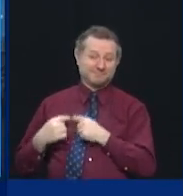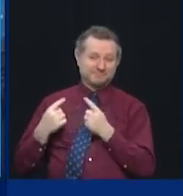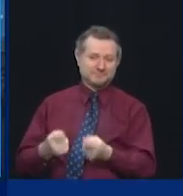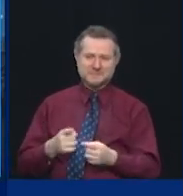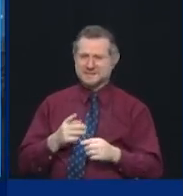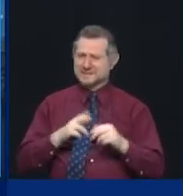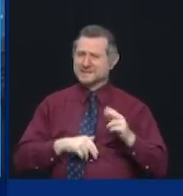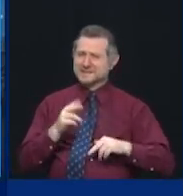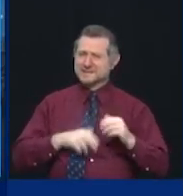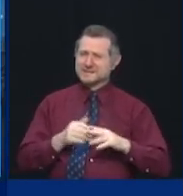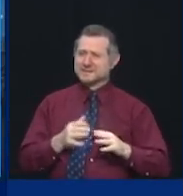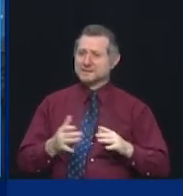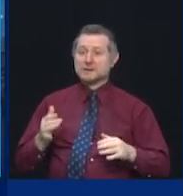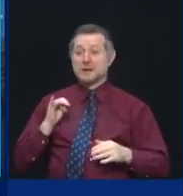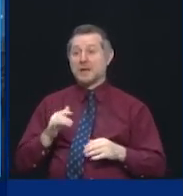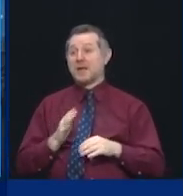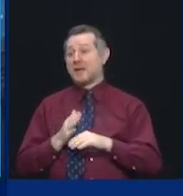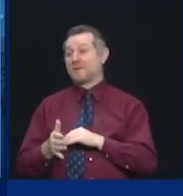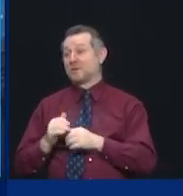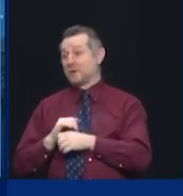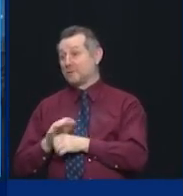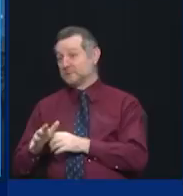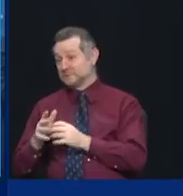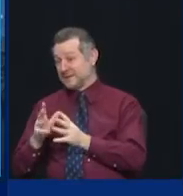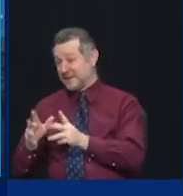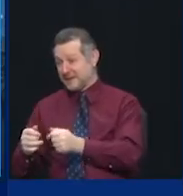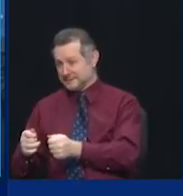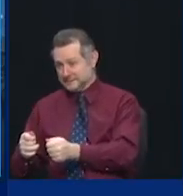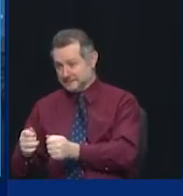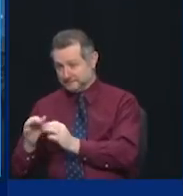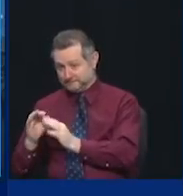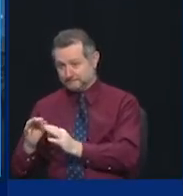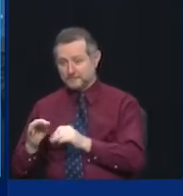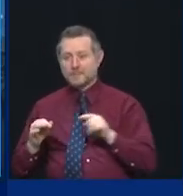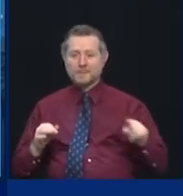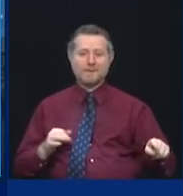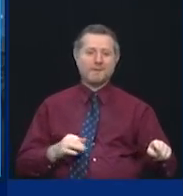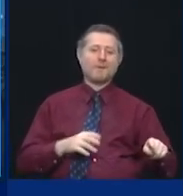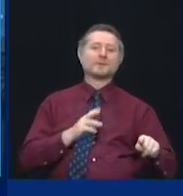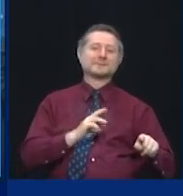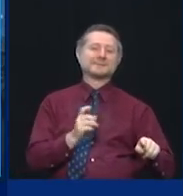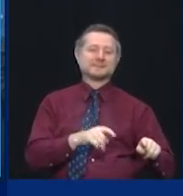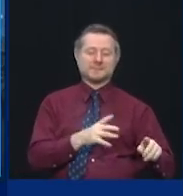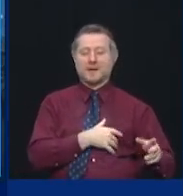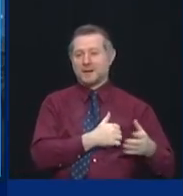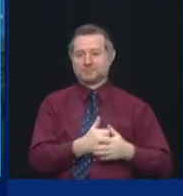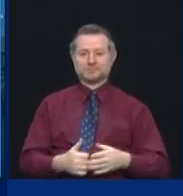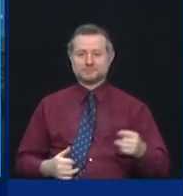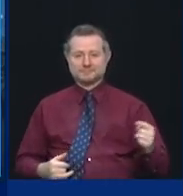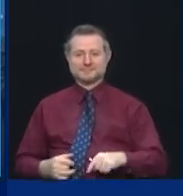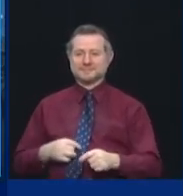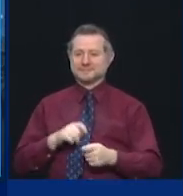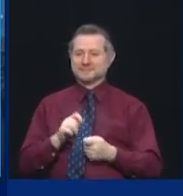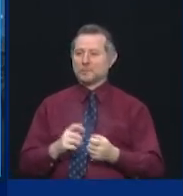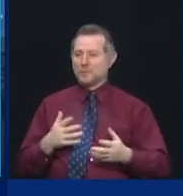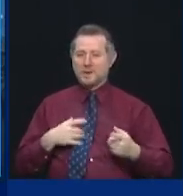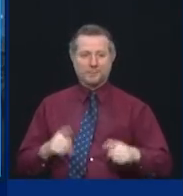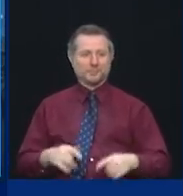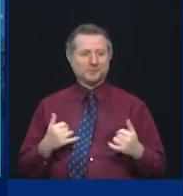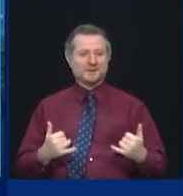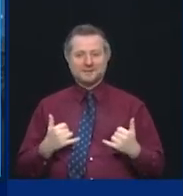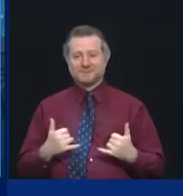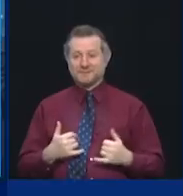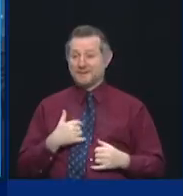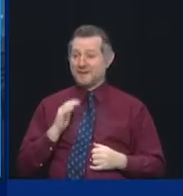it post-COVID, and that is exactly what has been accomplished here today. As the economy is